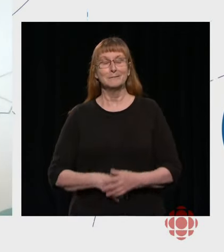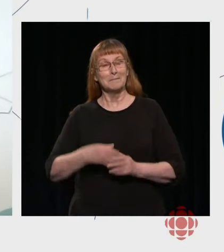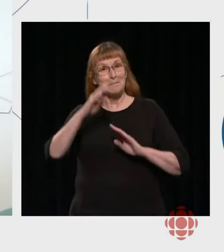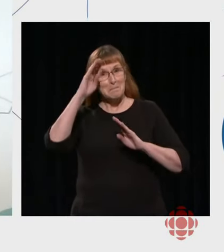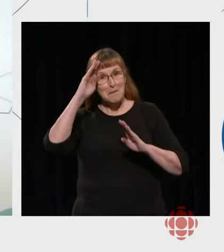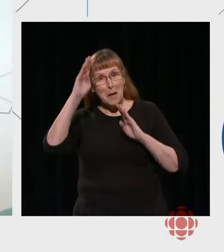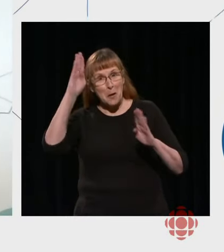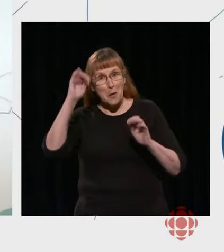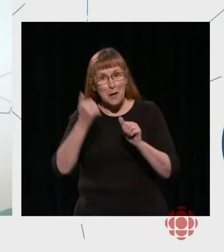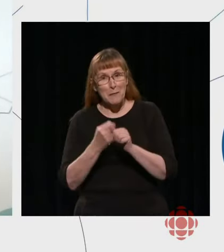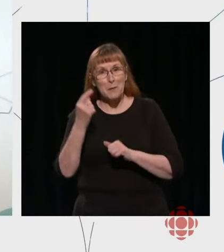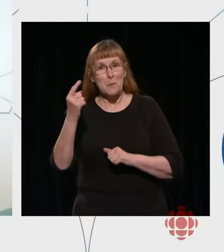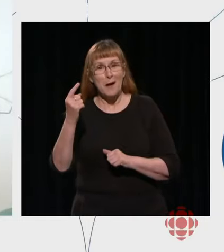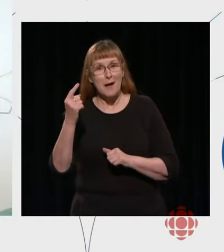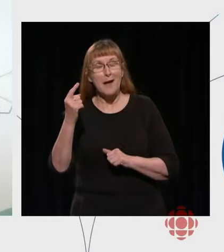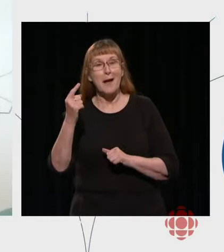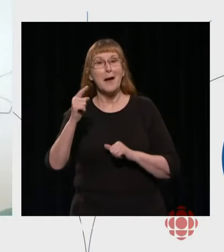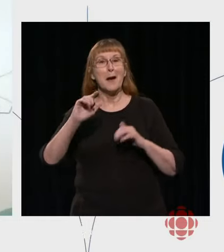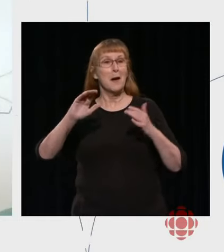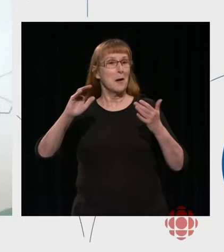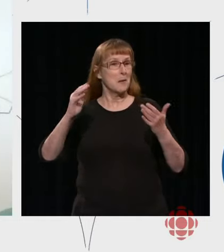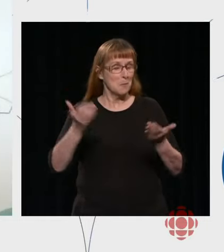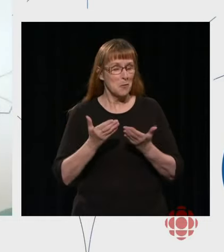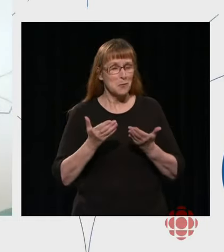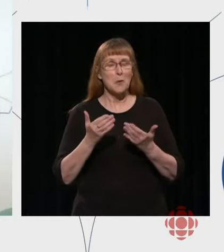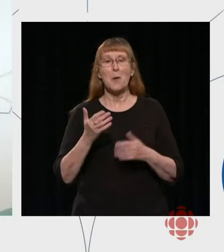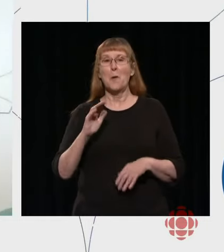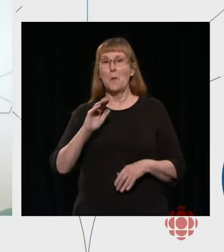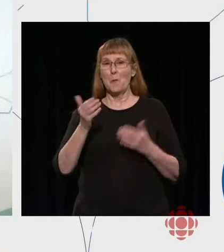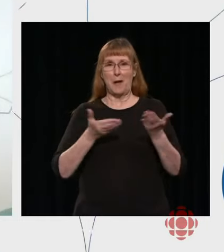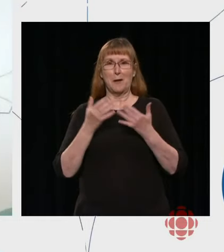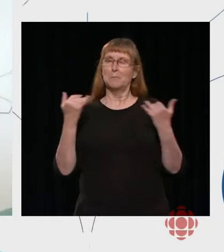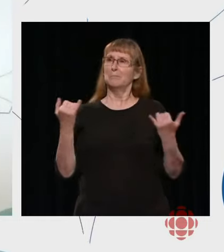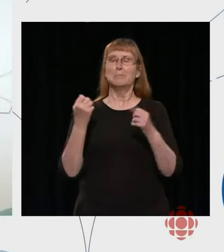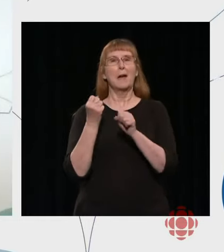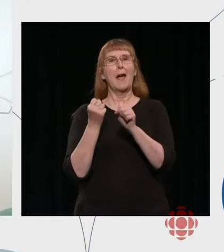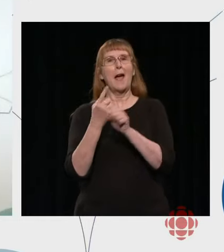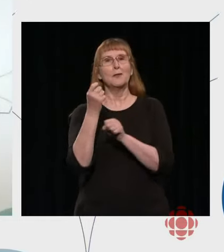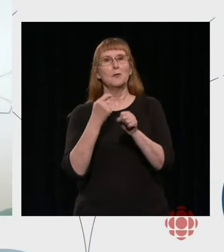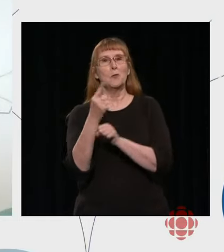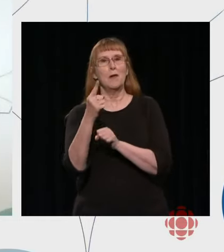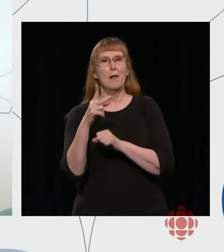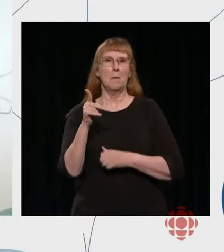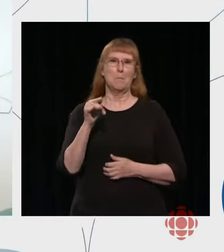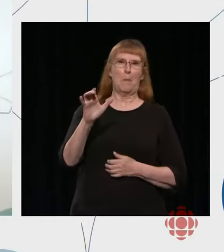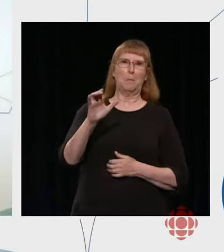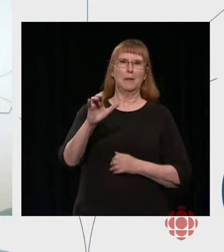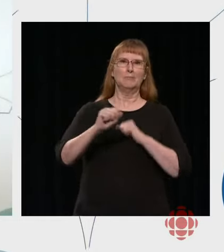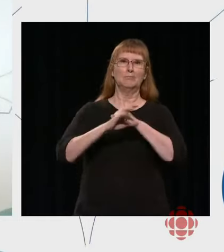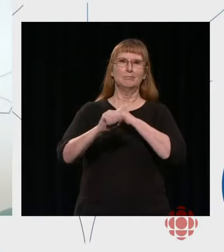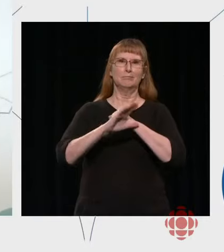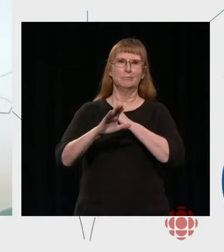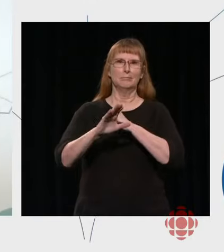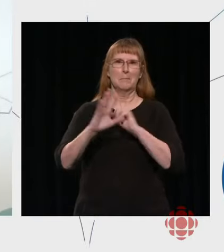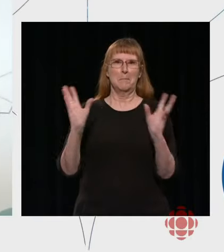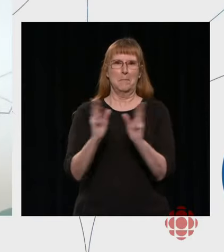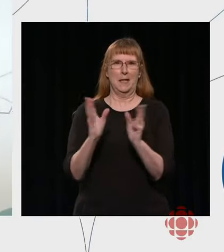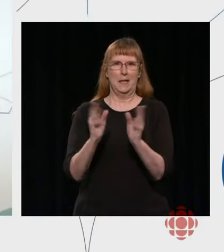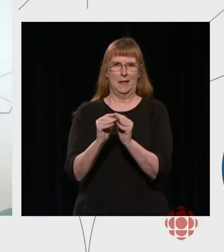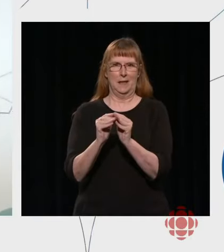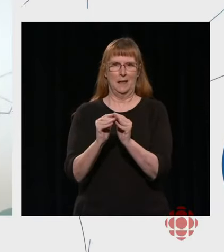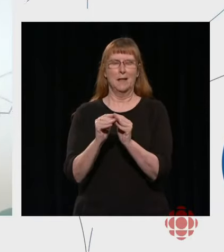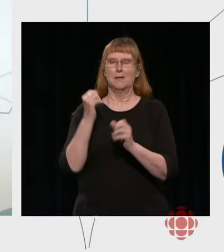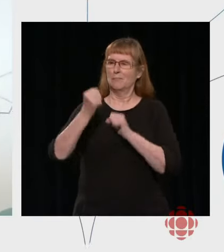Hello, everyone. Anne, bonjour à vous tous. Welcome to your annual Public Broadcasters 2020 Annual